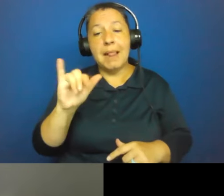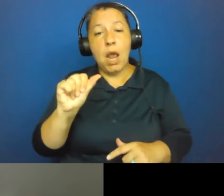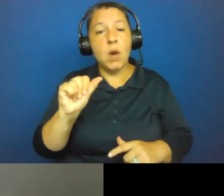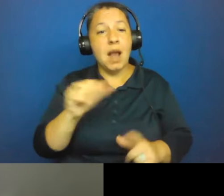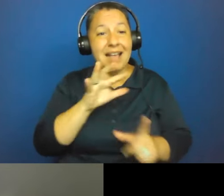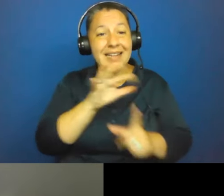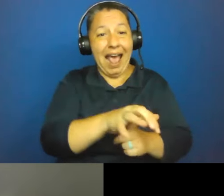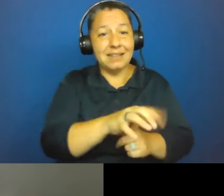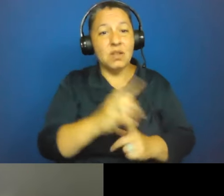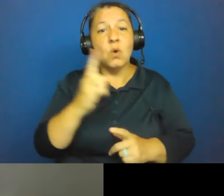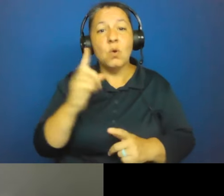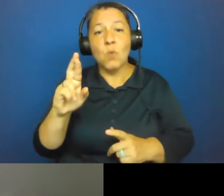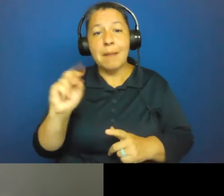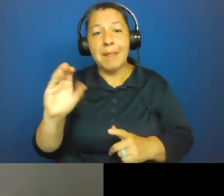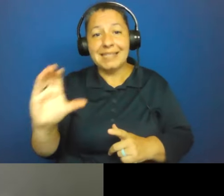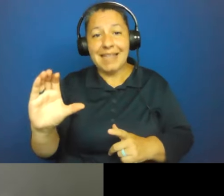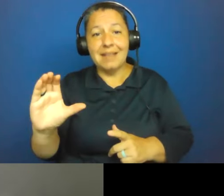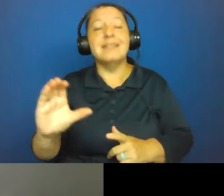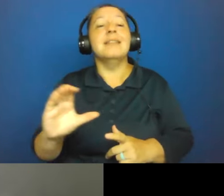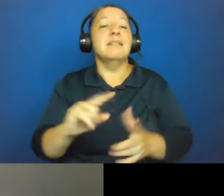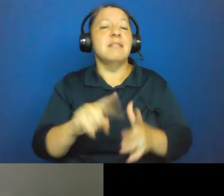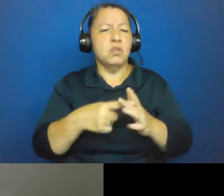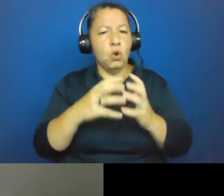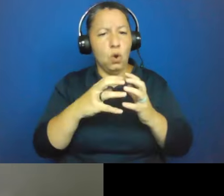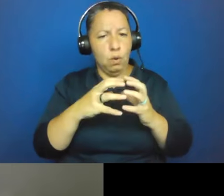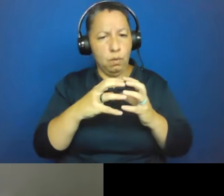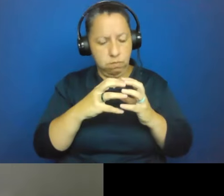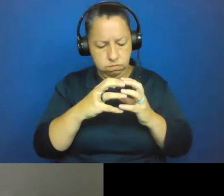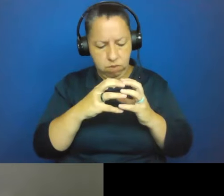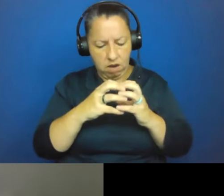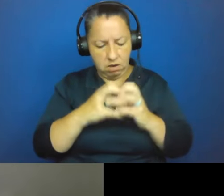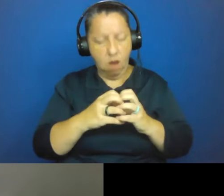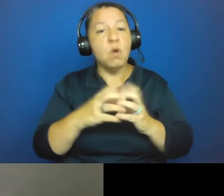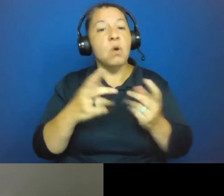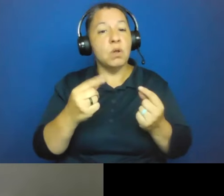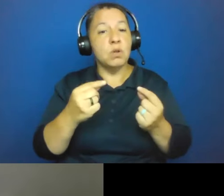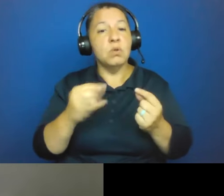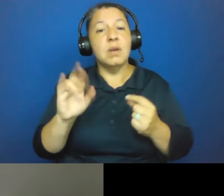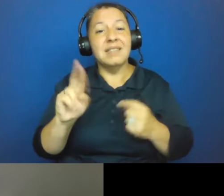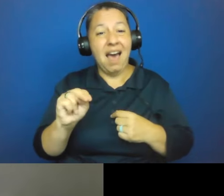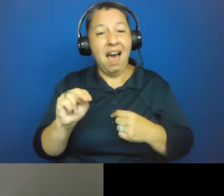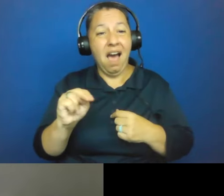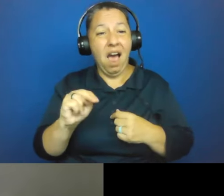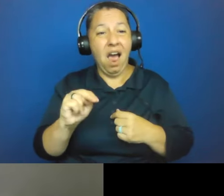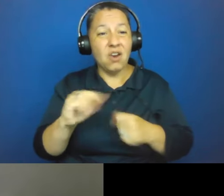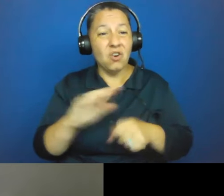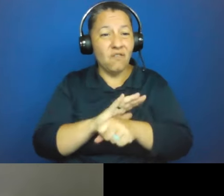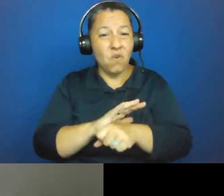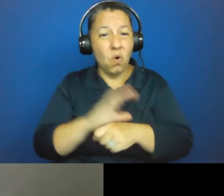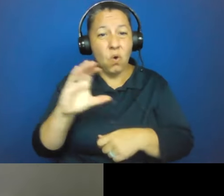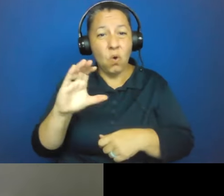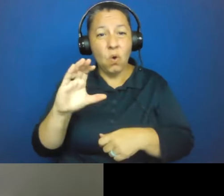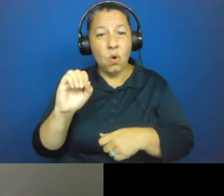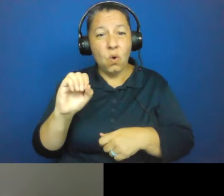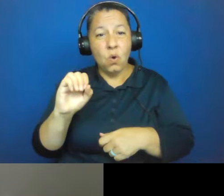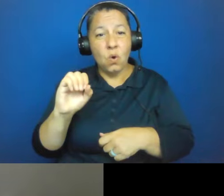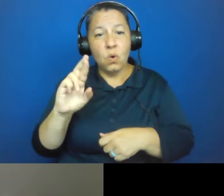down, they leave haemazoine, basically the iron-riched corpuscles component of the blood cells themselves. They accumulate